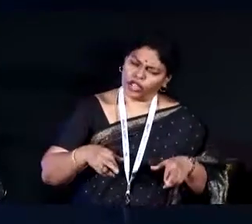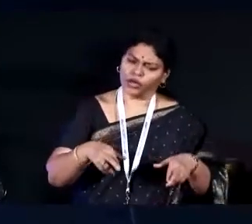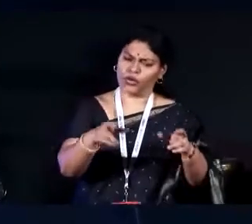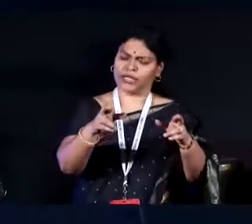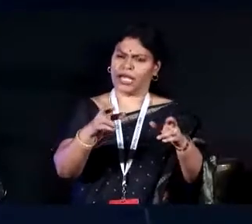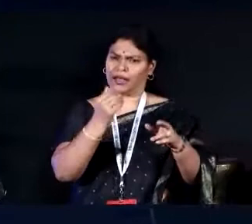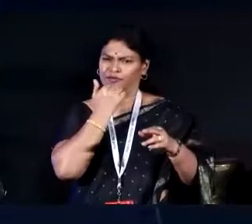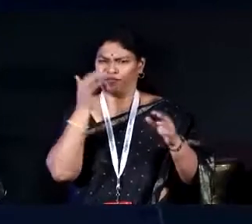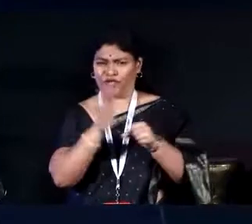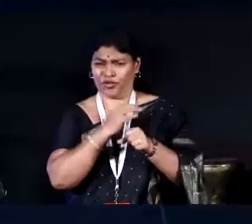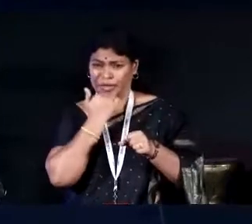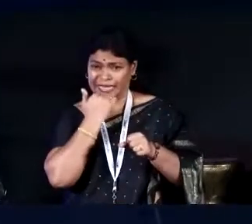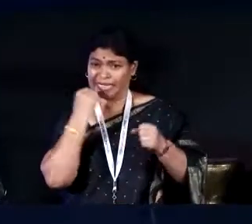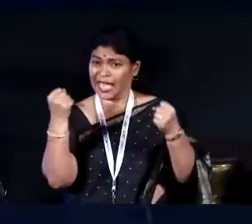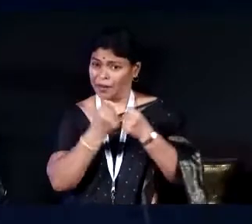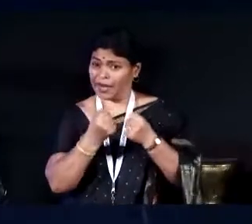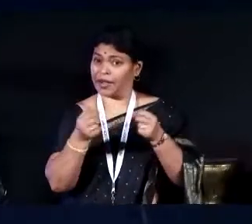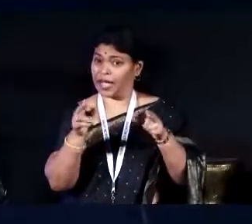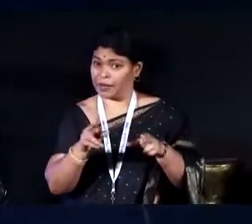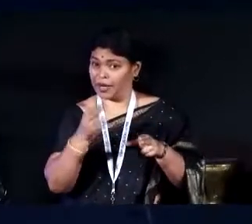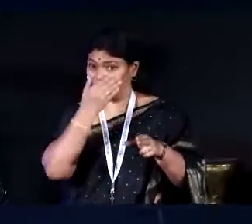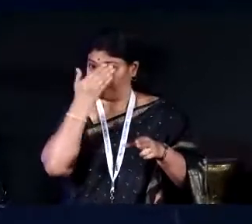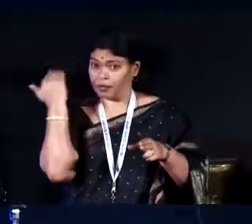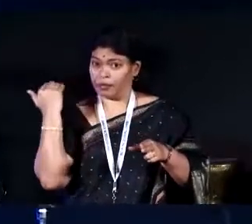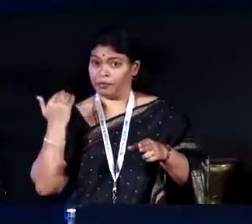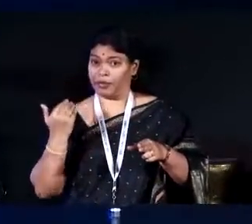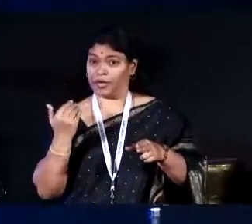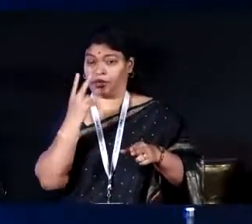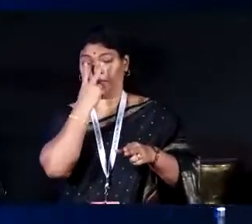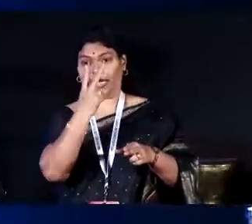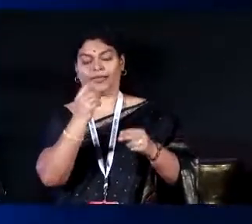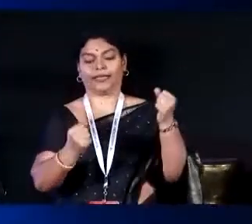bad or accidents are also happening, the driver cannot see.